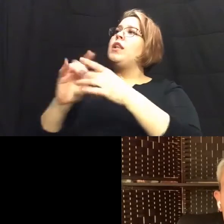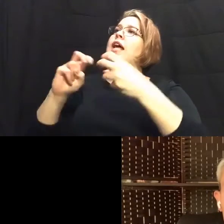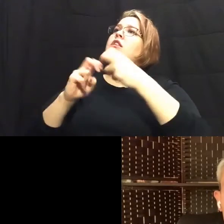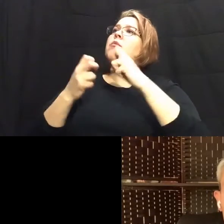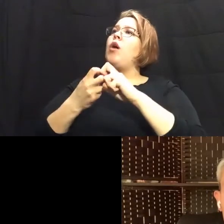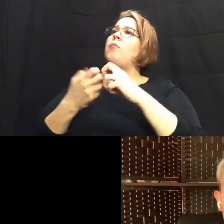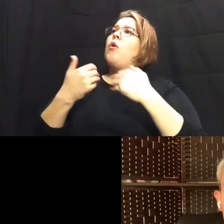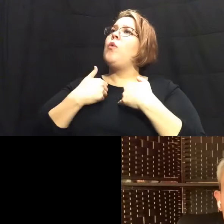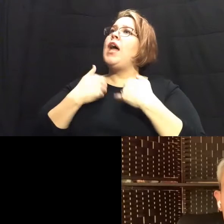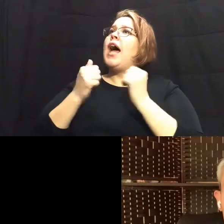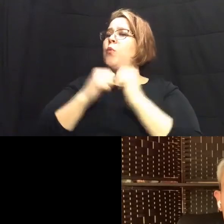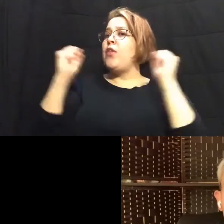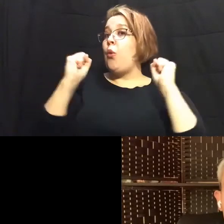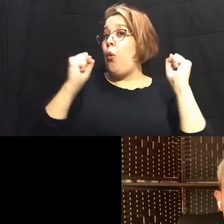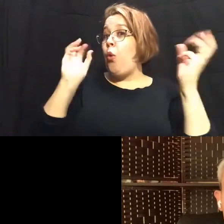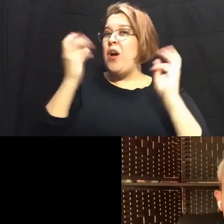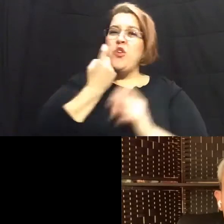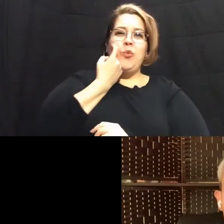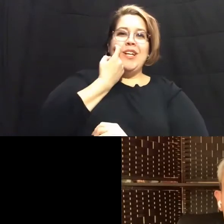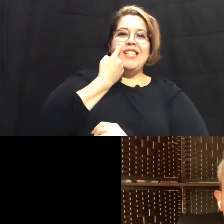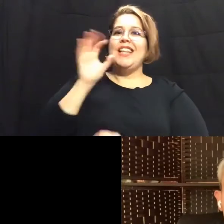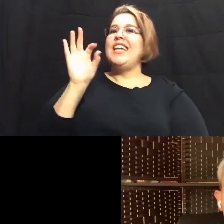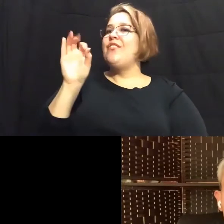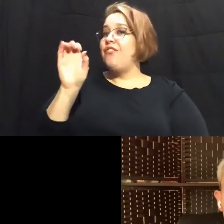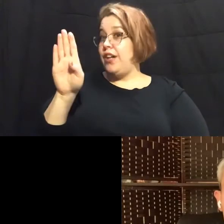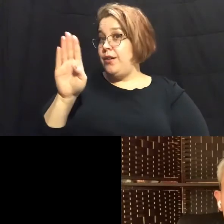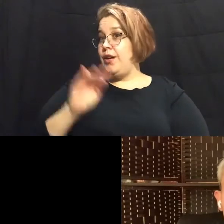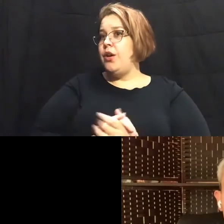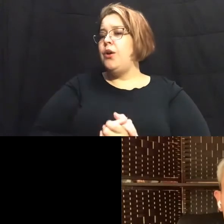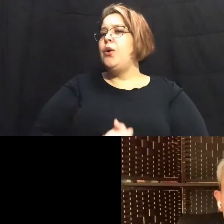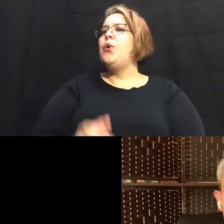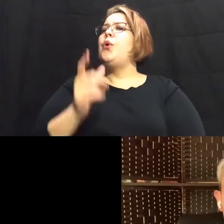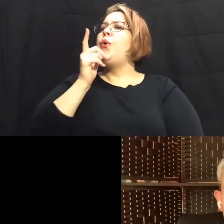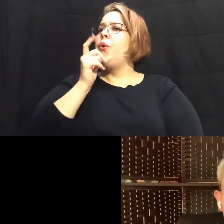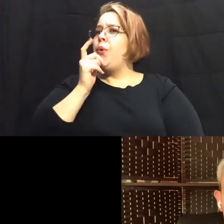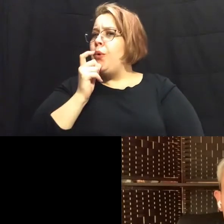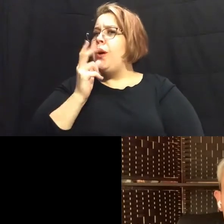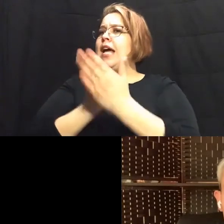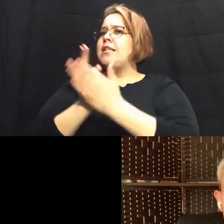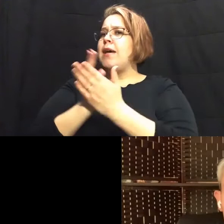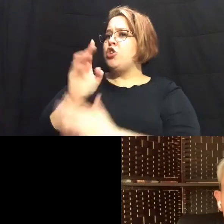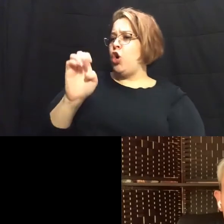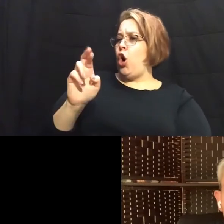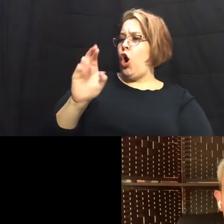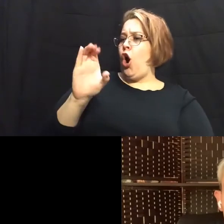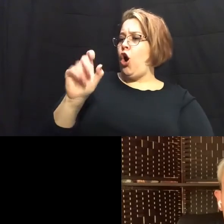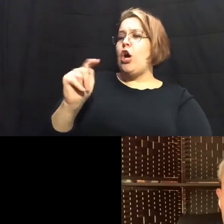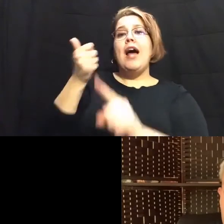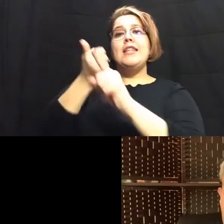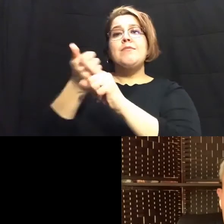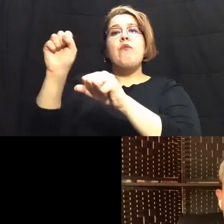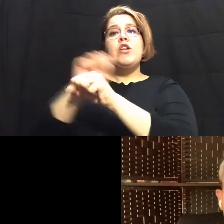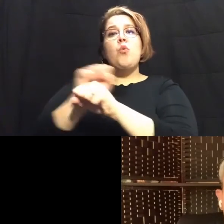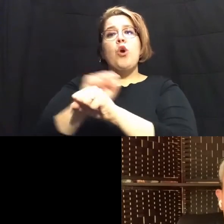had with cold weather this past february who is making sure ercott is working to prevent